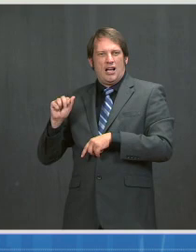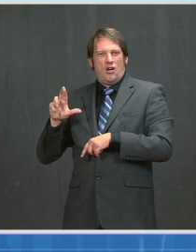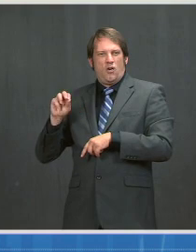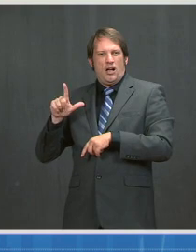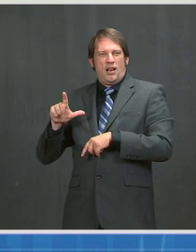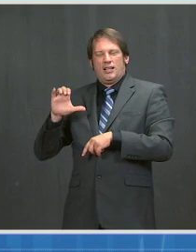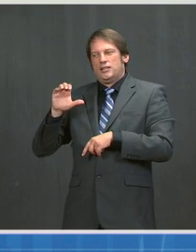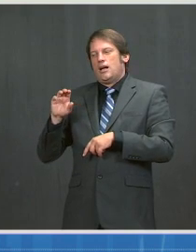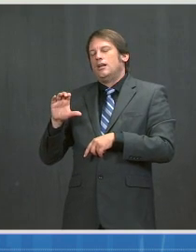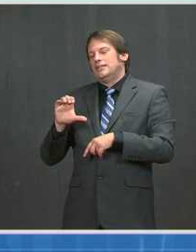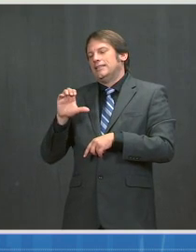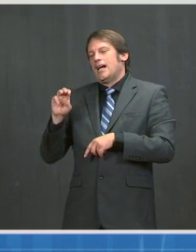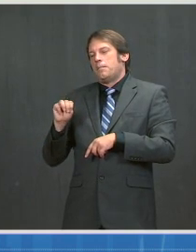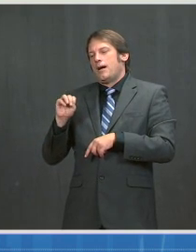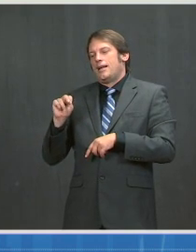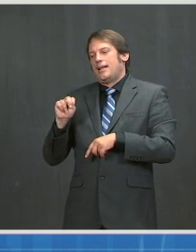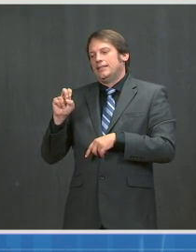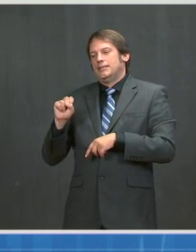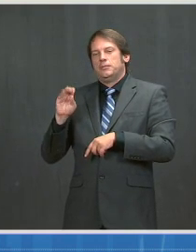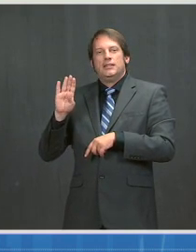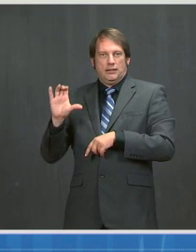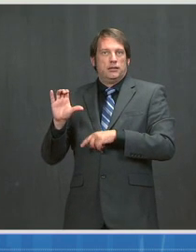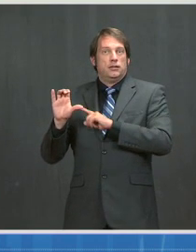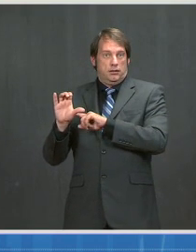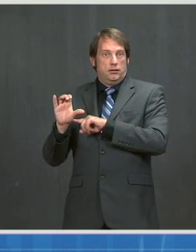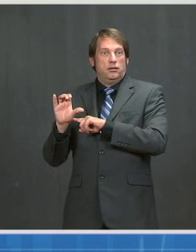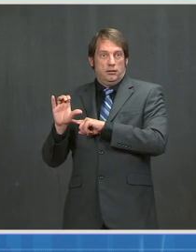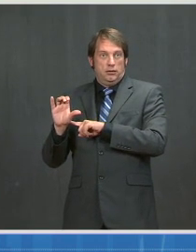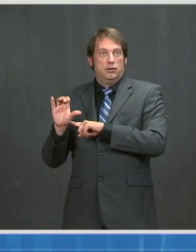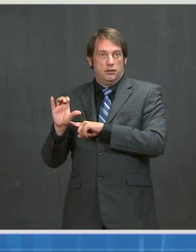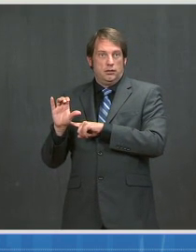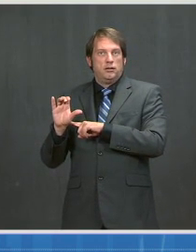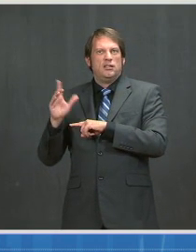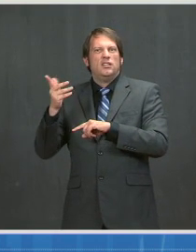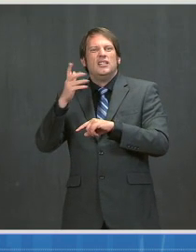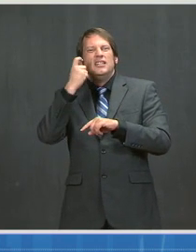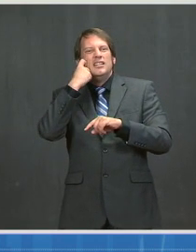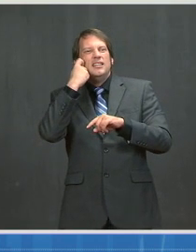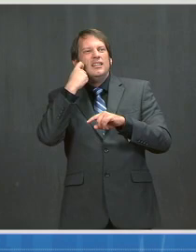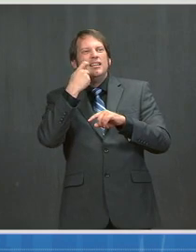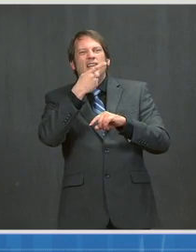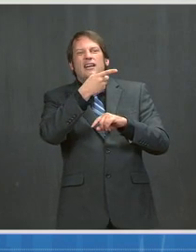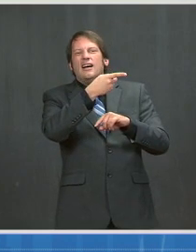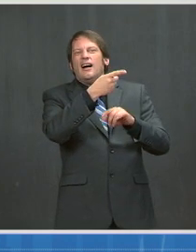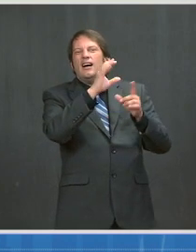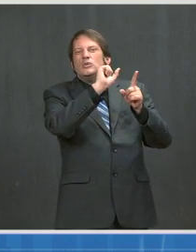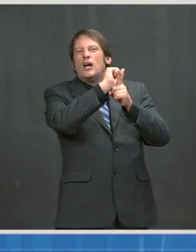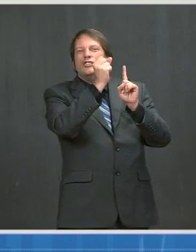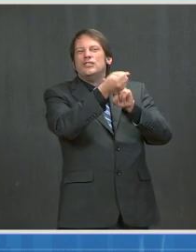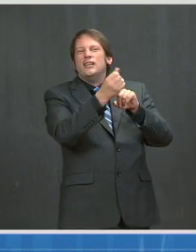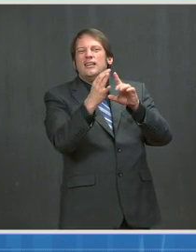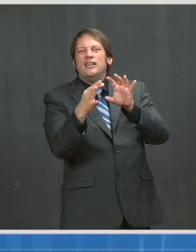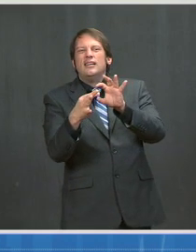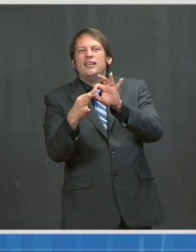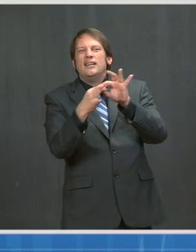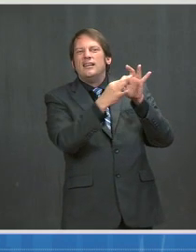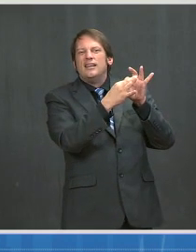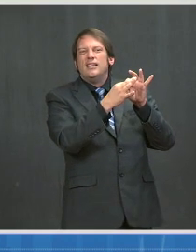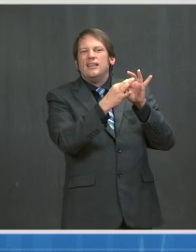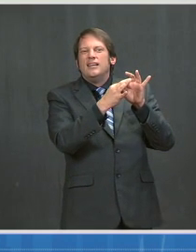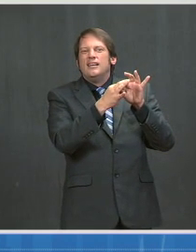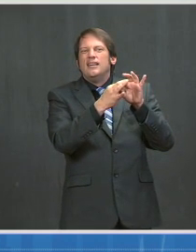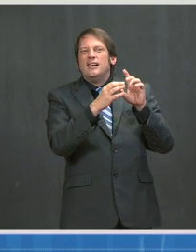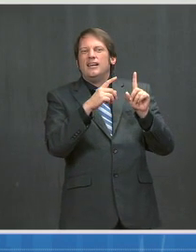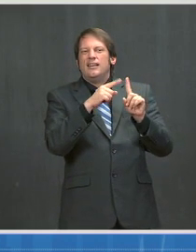Well, thanks. I wanted to follow up on the situation at the emergent plant and the AstraZeneca vaccine being moved